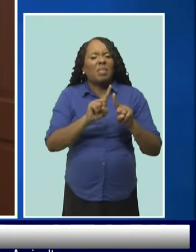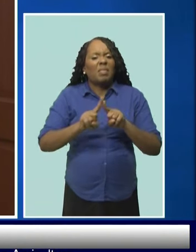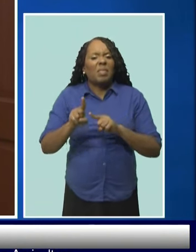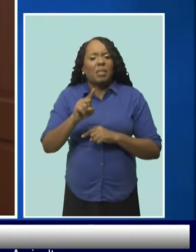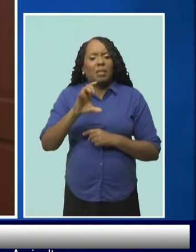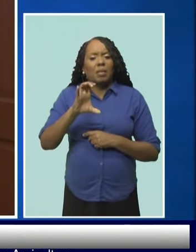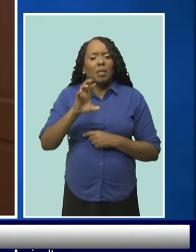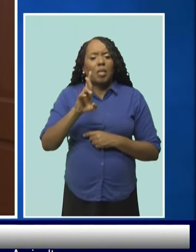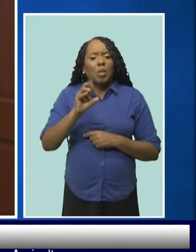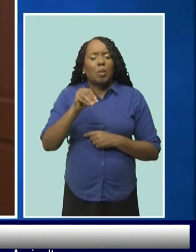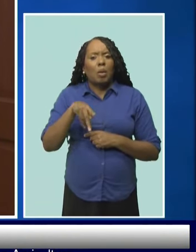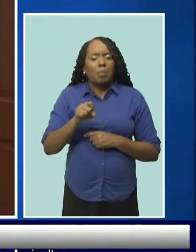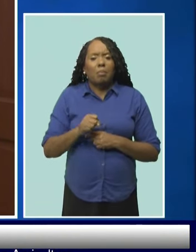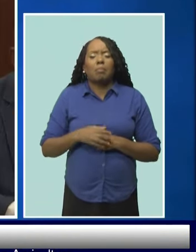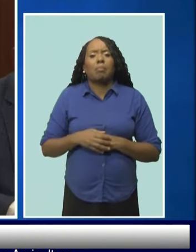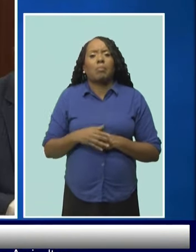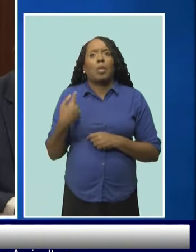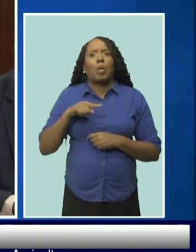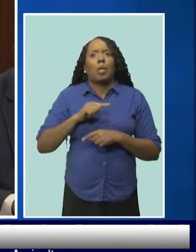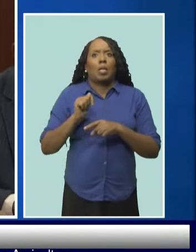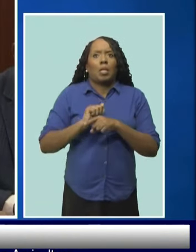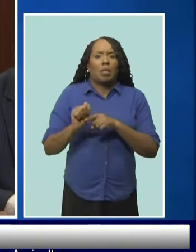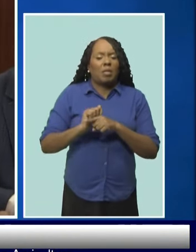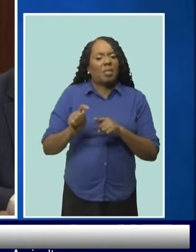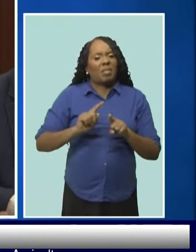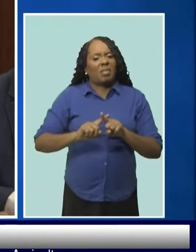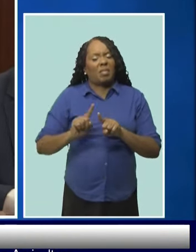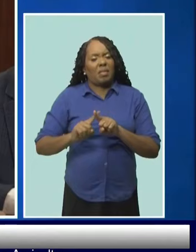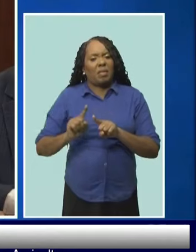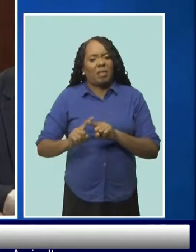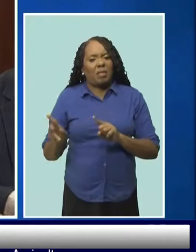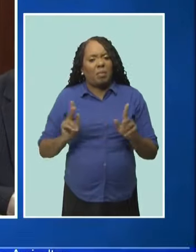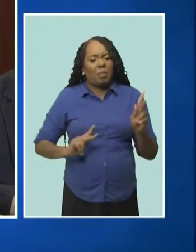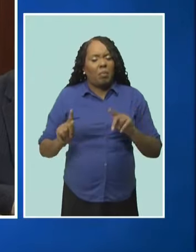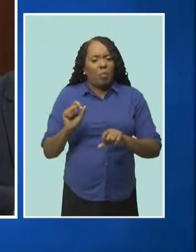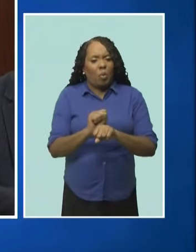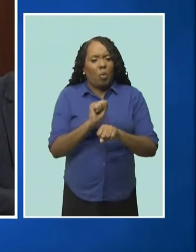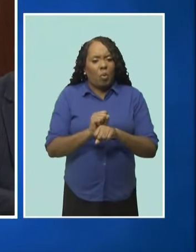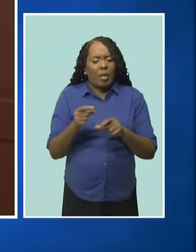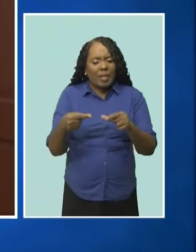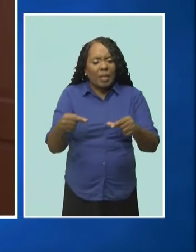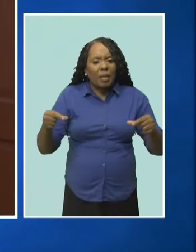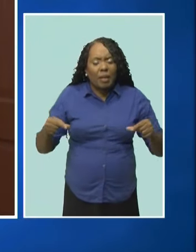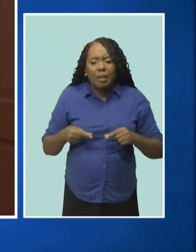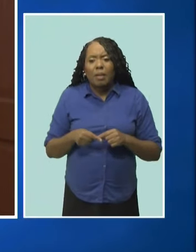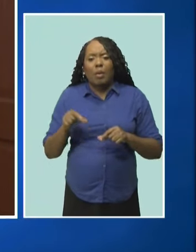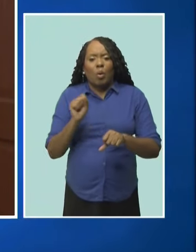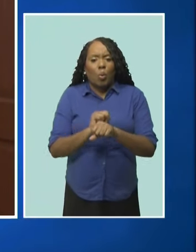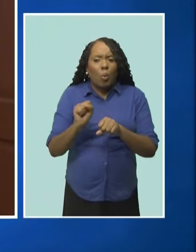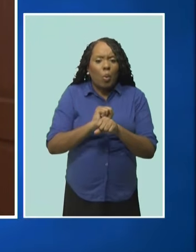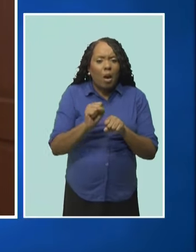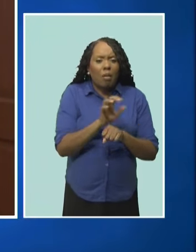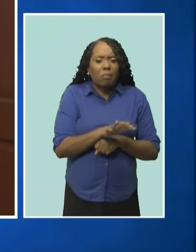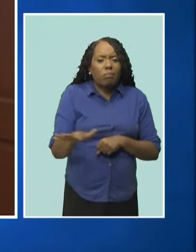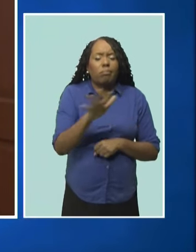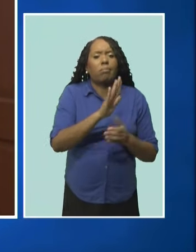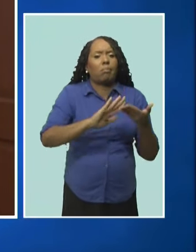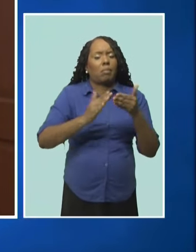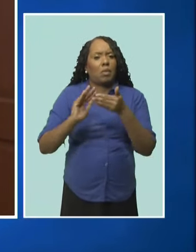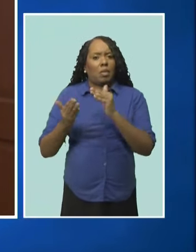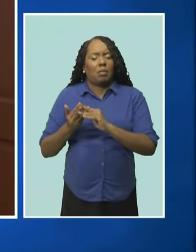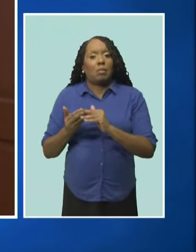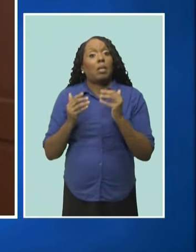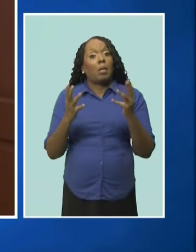training master gardeners as we call them to go out there and support gardening in the various communities. And we want to continue doing this sort of work.